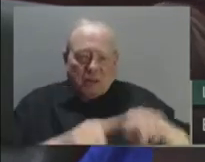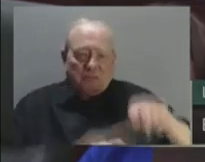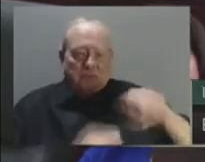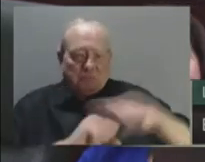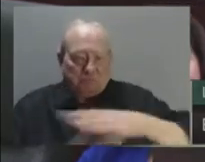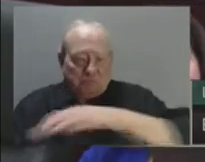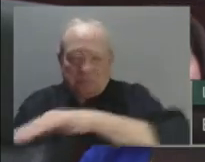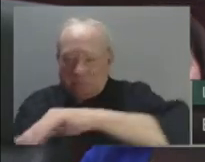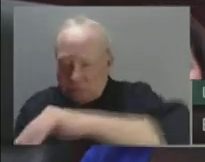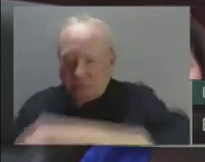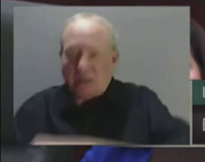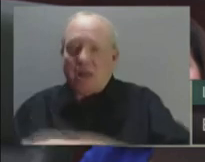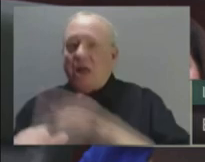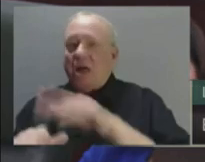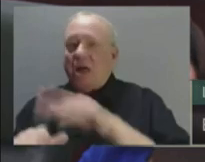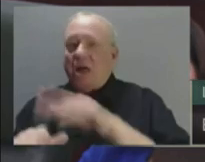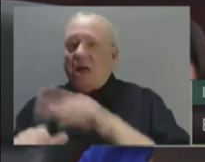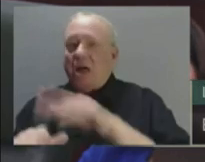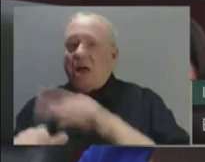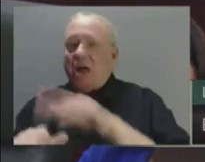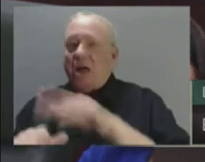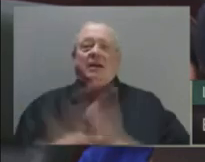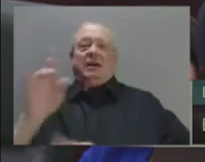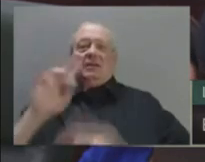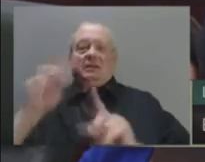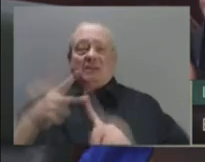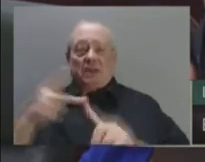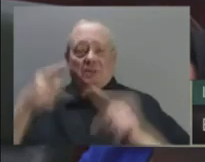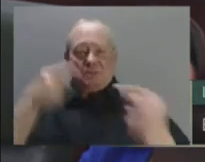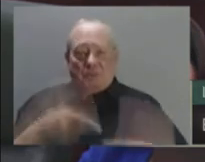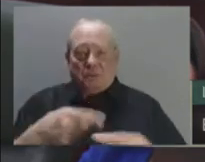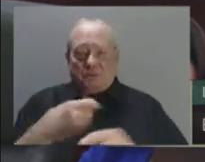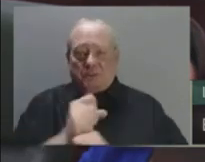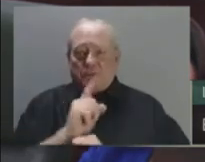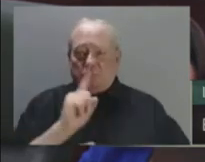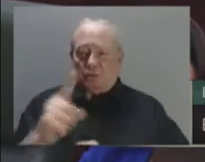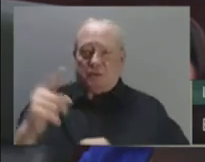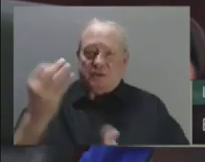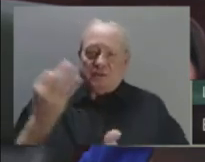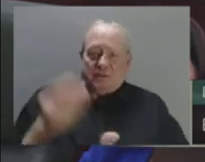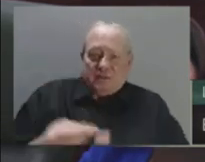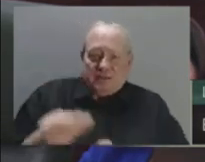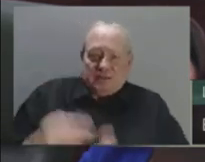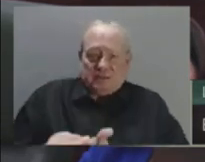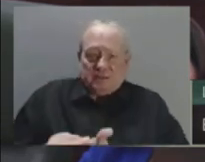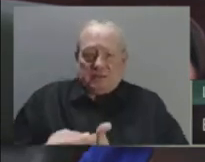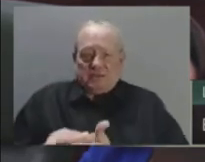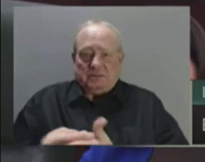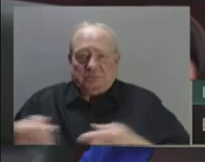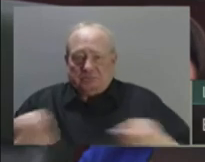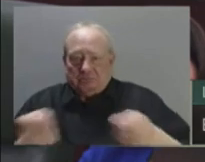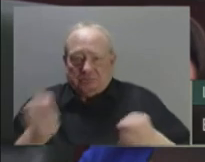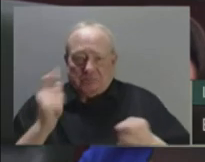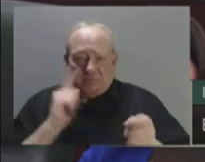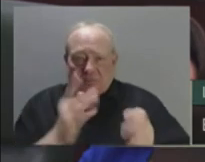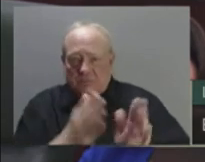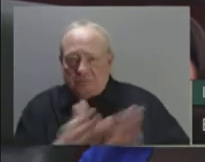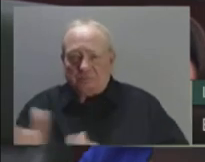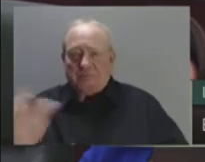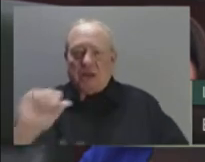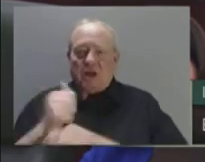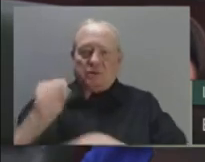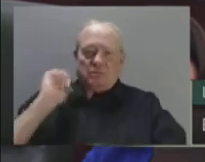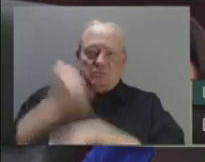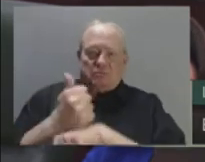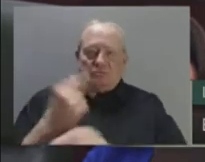responsible fiscal management into the future through a framework, a series of well-calibrated fiscal rules and